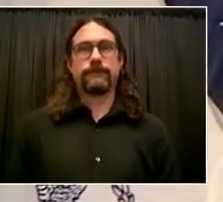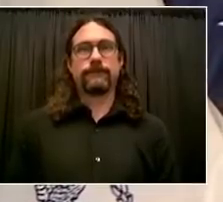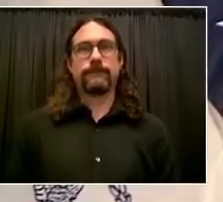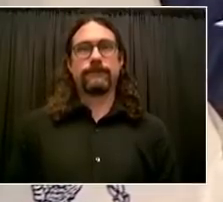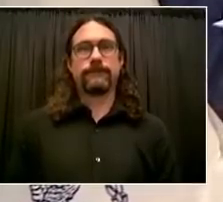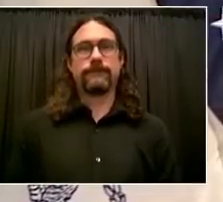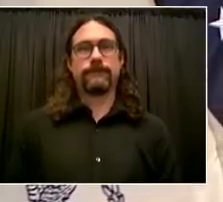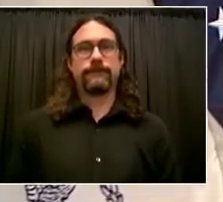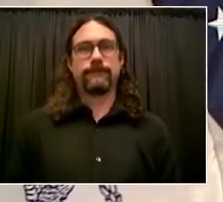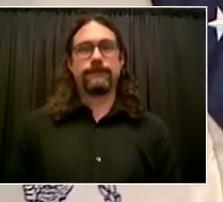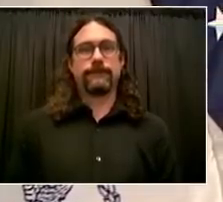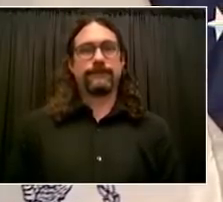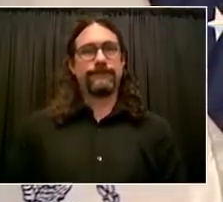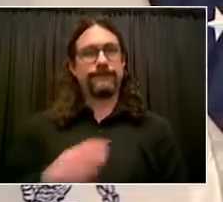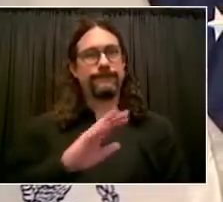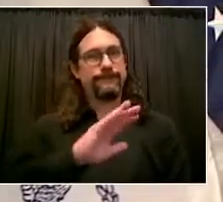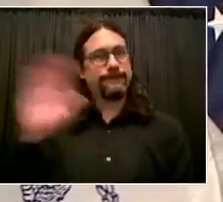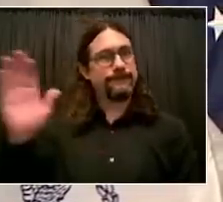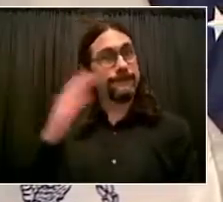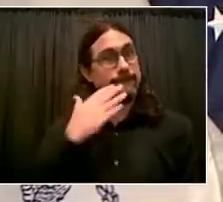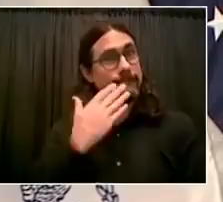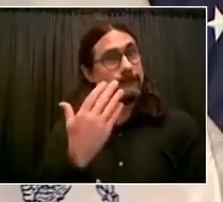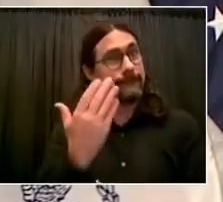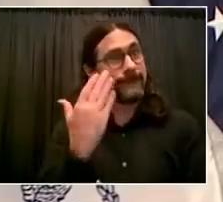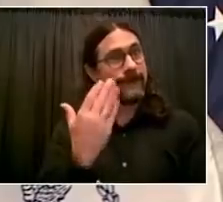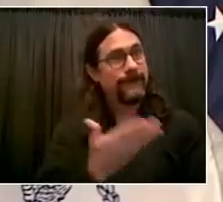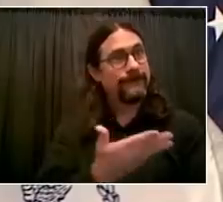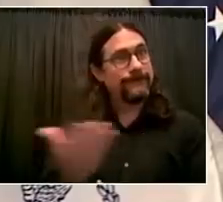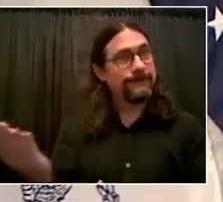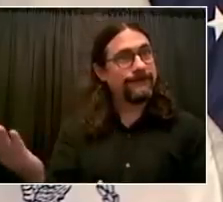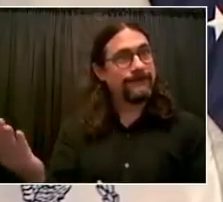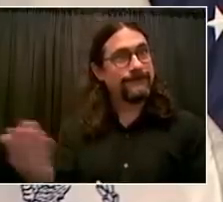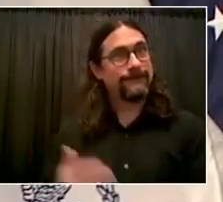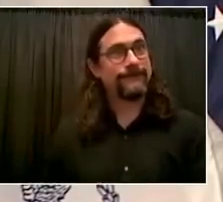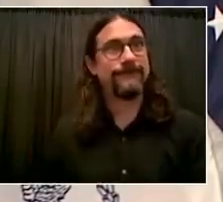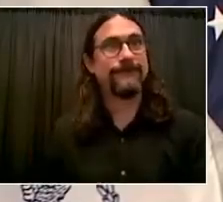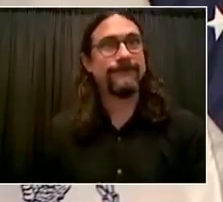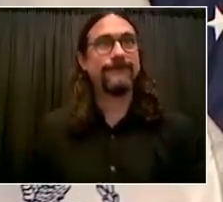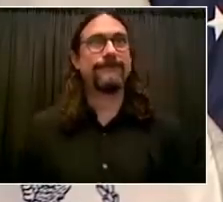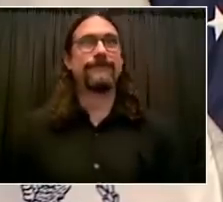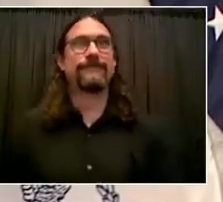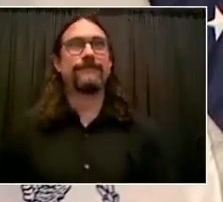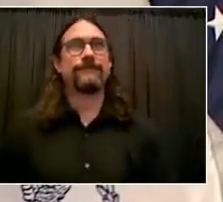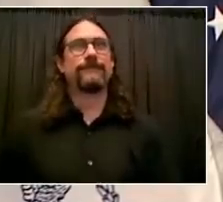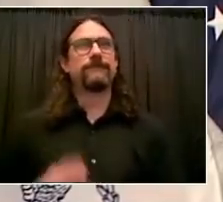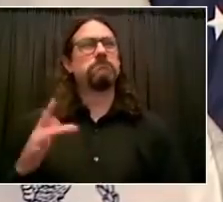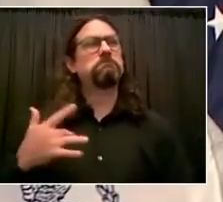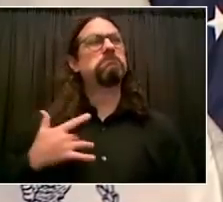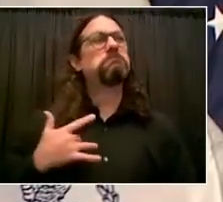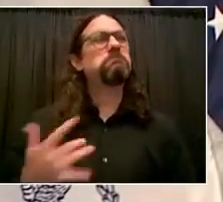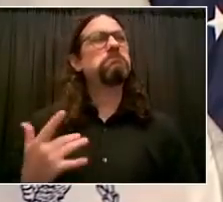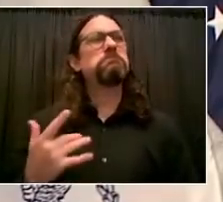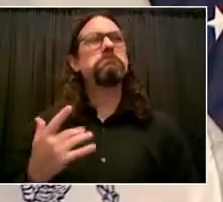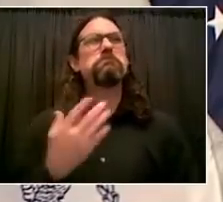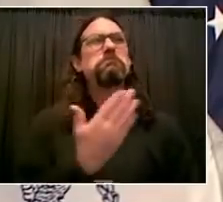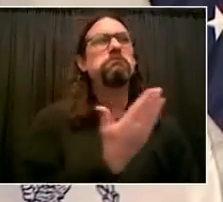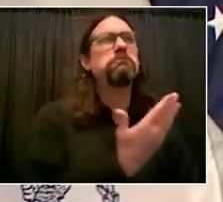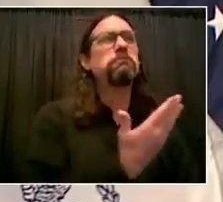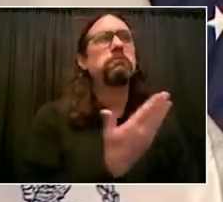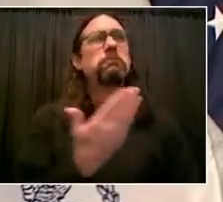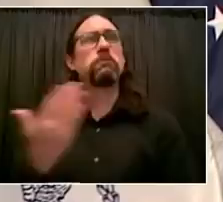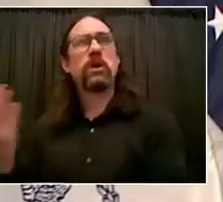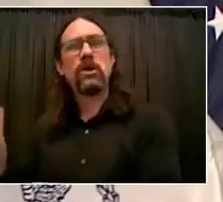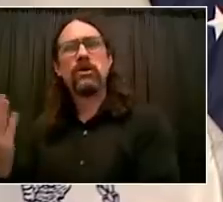good morning everybody usually we start talking every morning about covet about the fight against covet